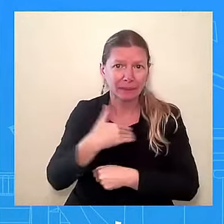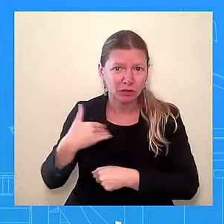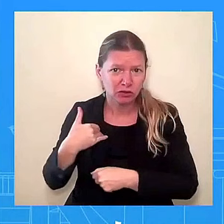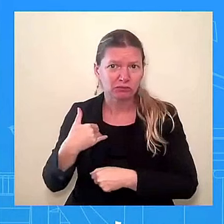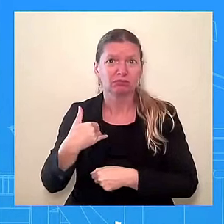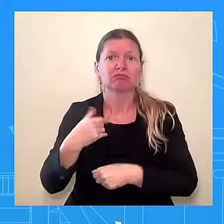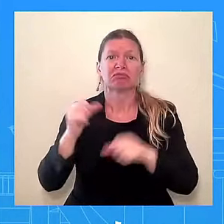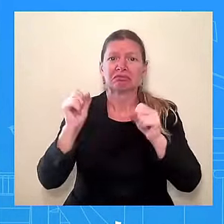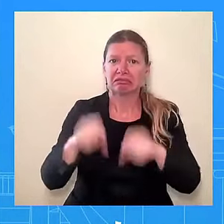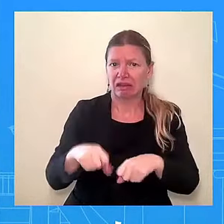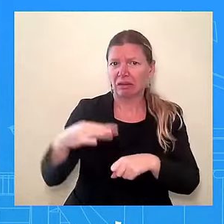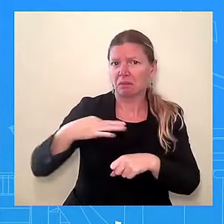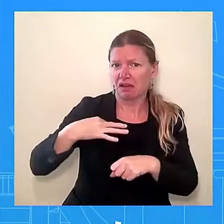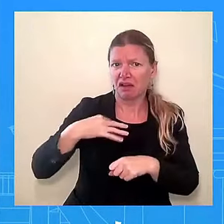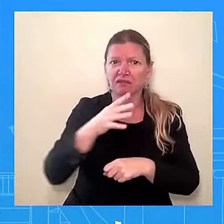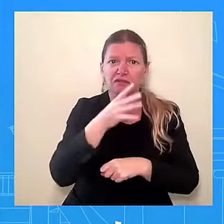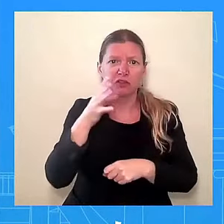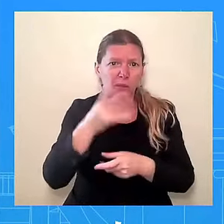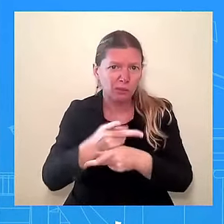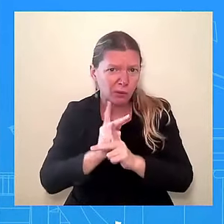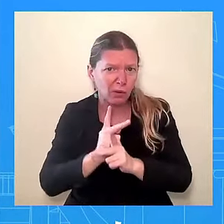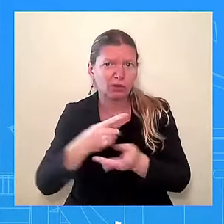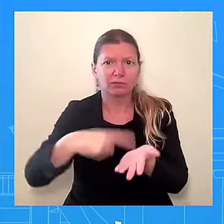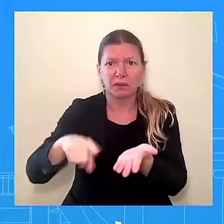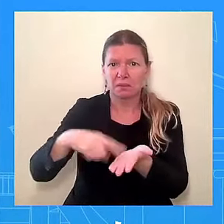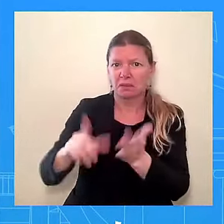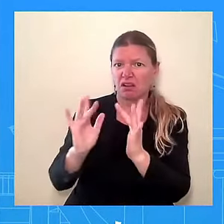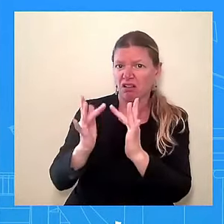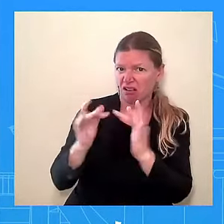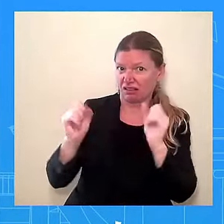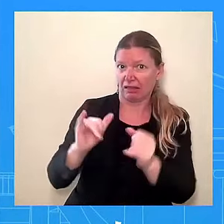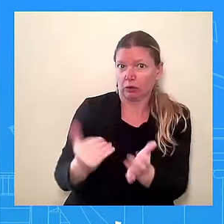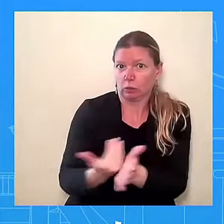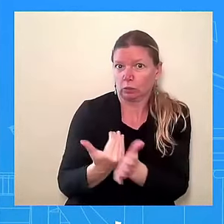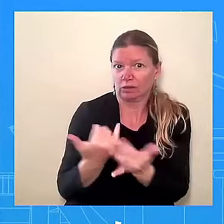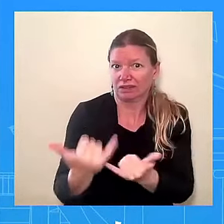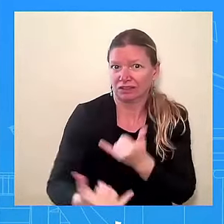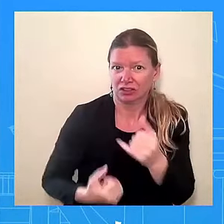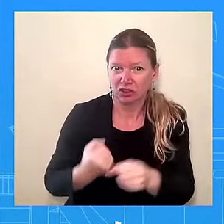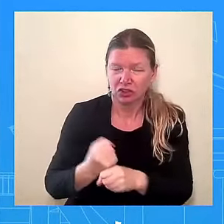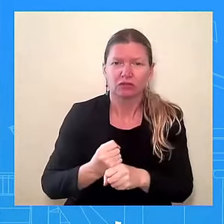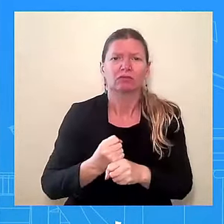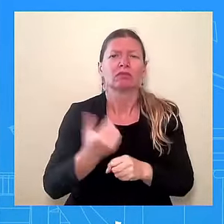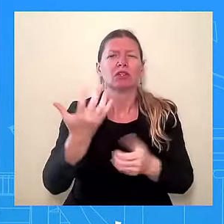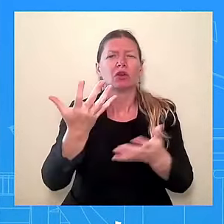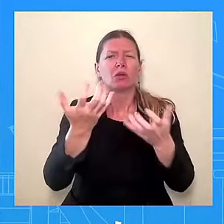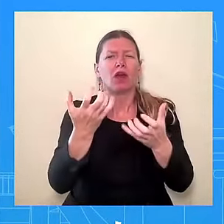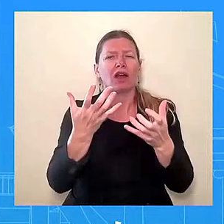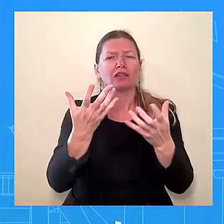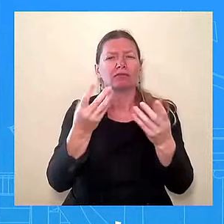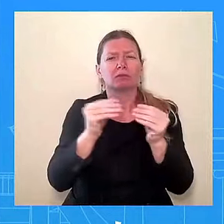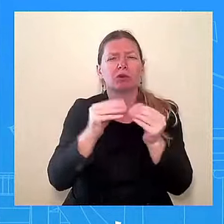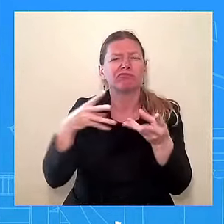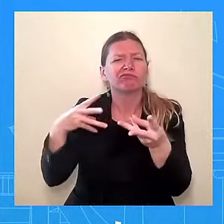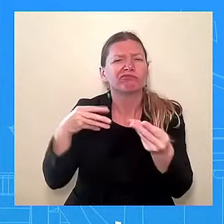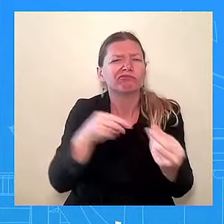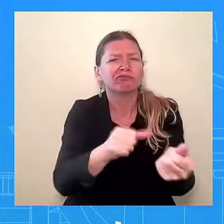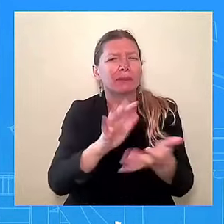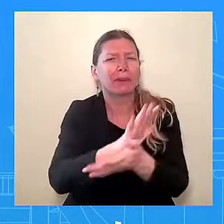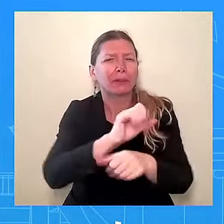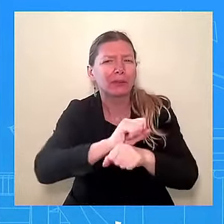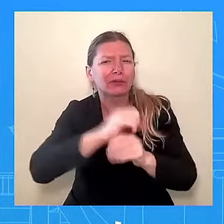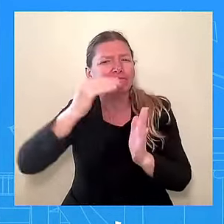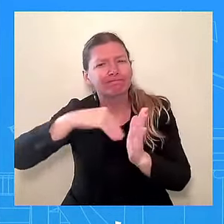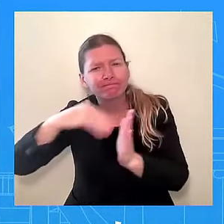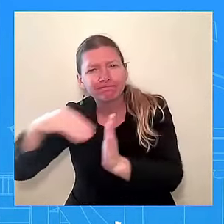new processes that have reduced the need for human discretion in loan decision-making. While the discrimination payments of nearly $2 billion